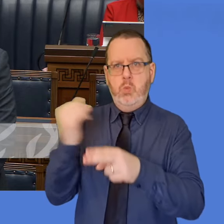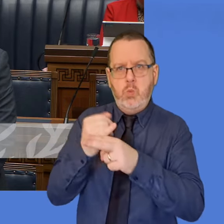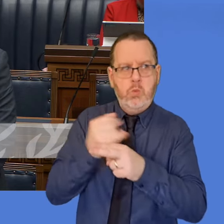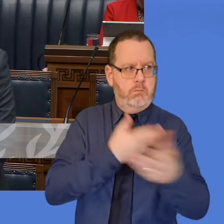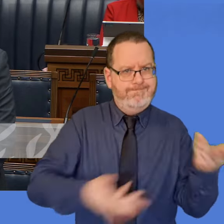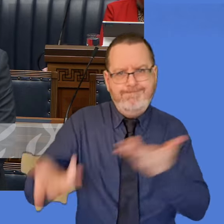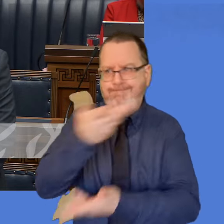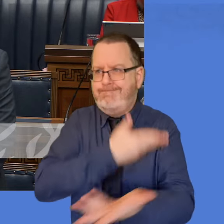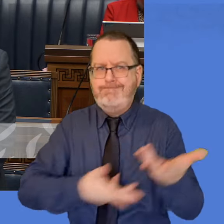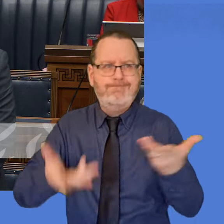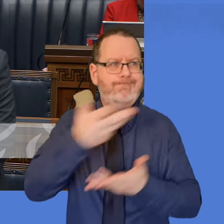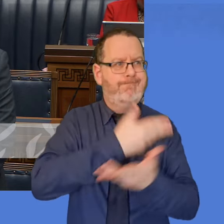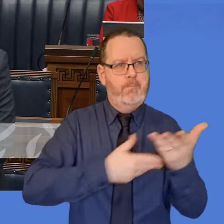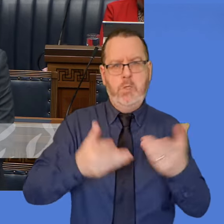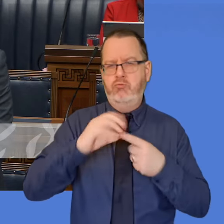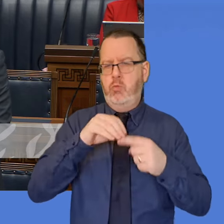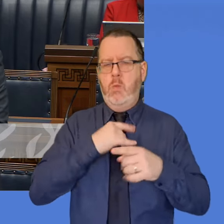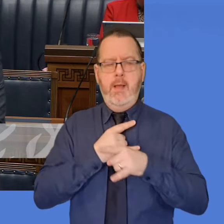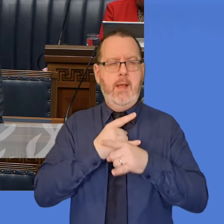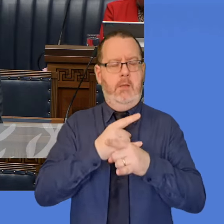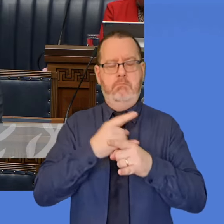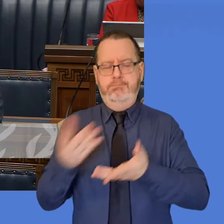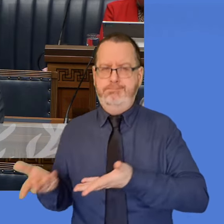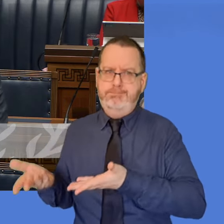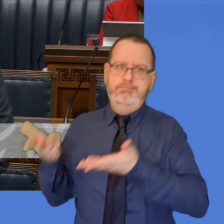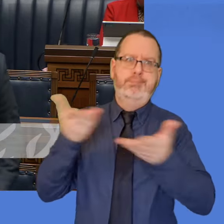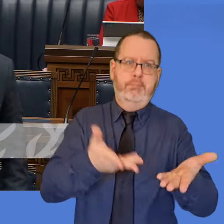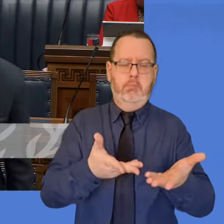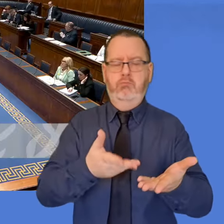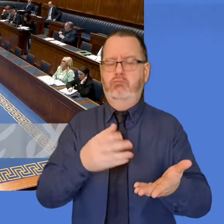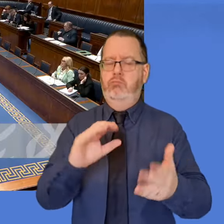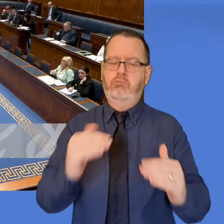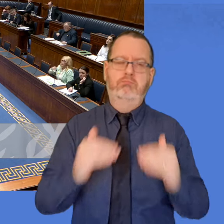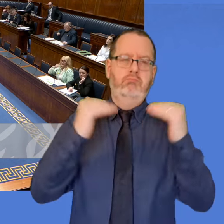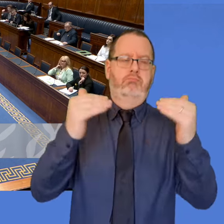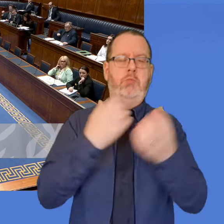to provide that real and meaningful help to people in Northern Ireland.